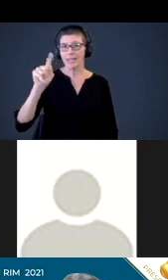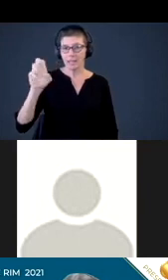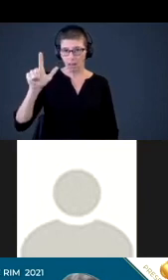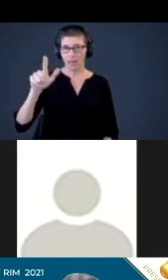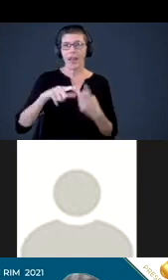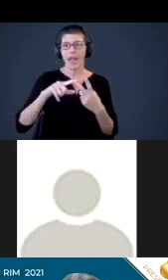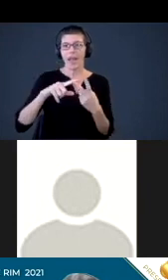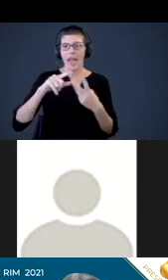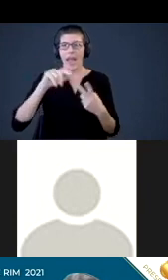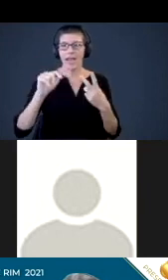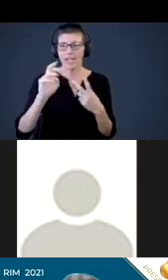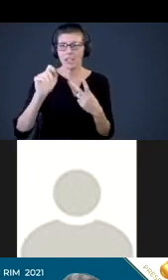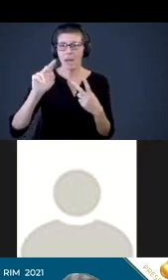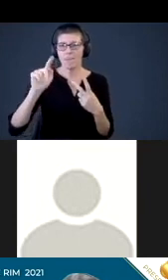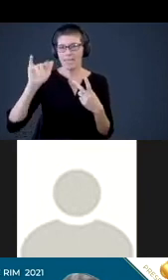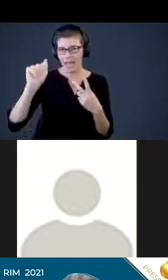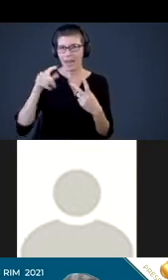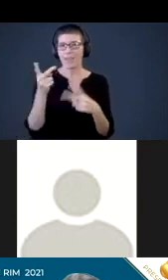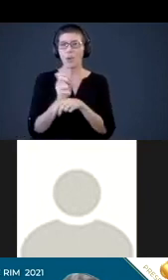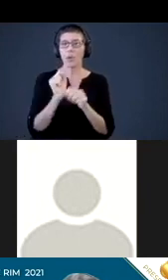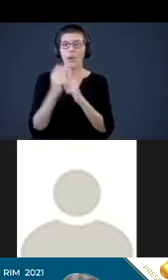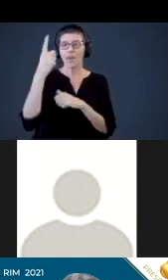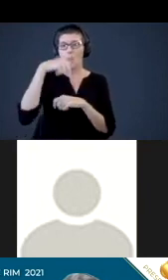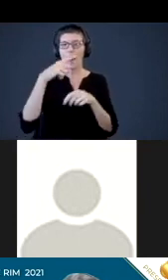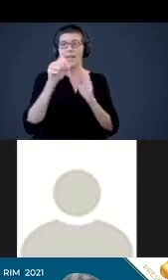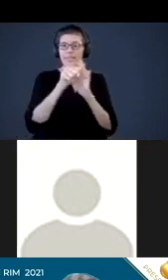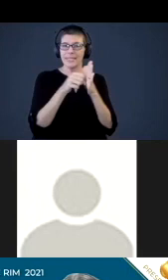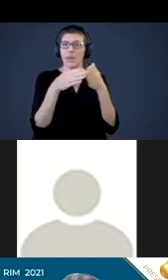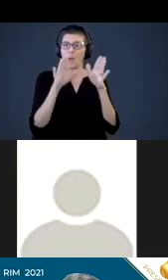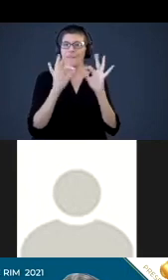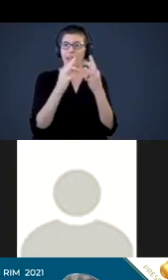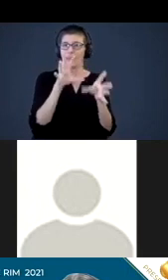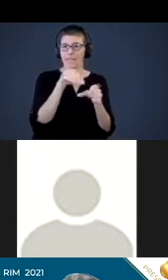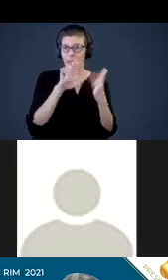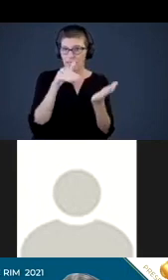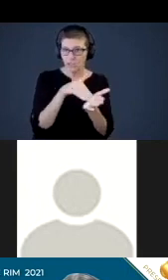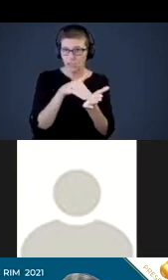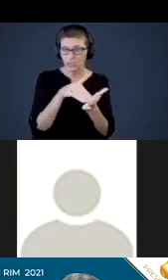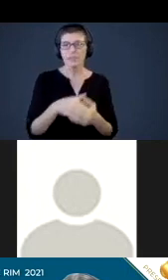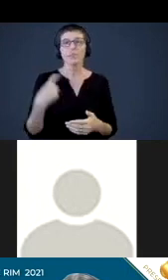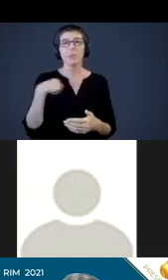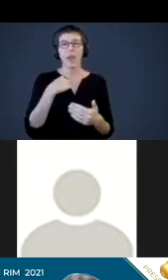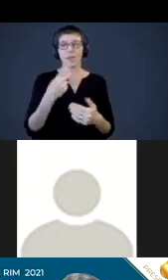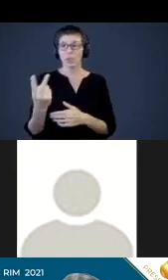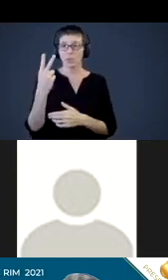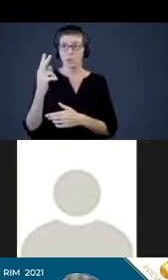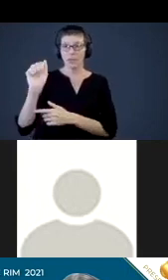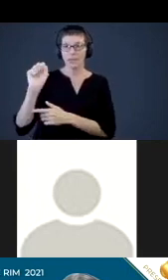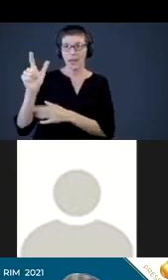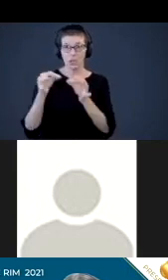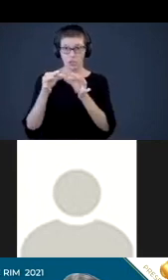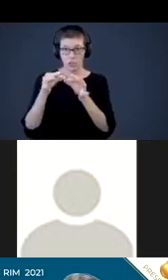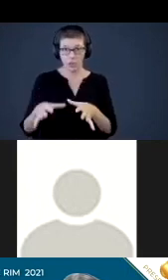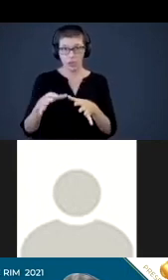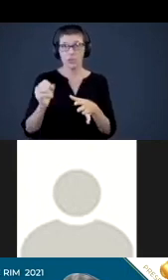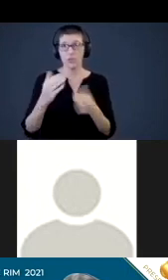And they are working with the Hawaiian State Family Engagement Center. And we have two ASL interpreters.